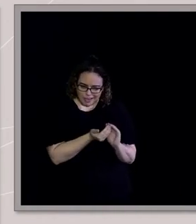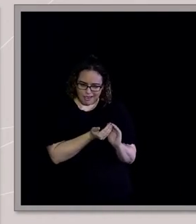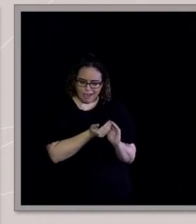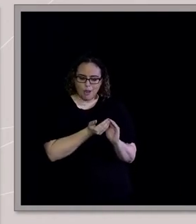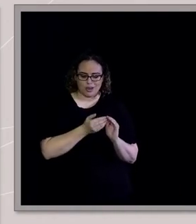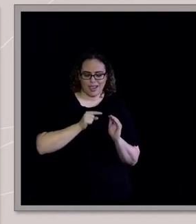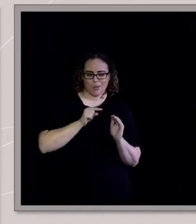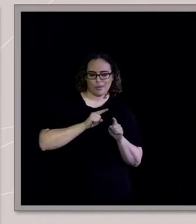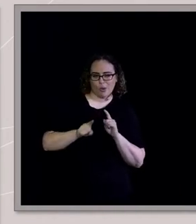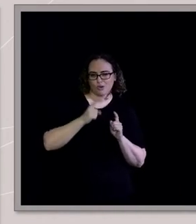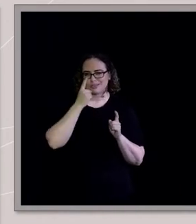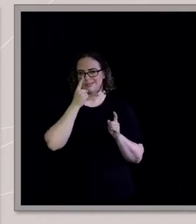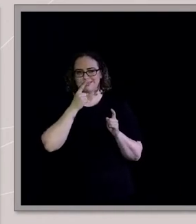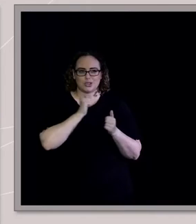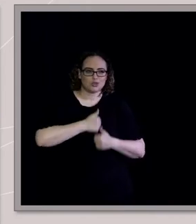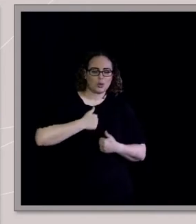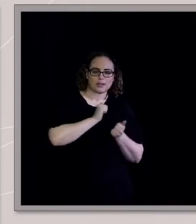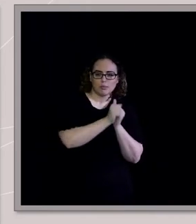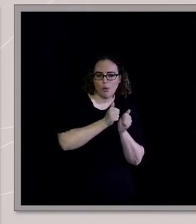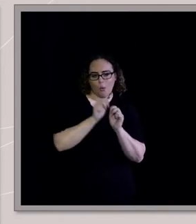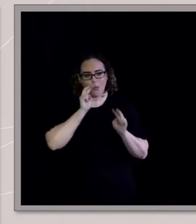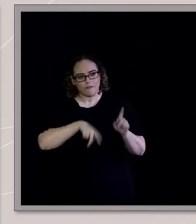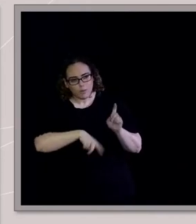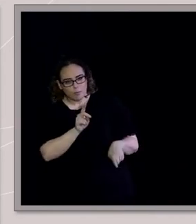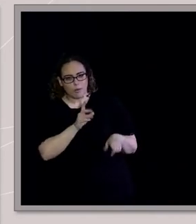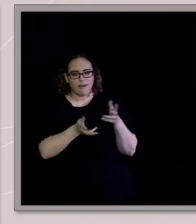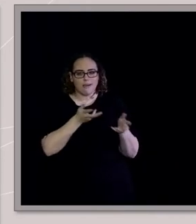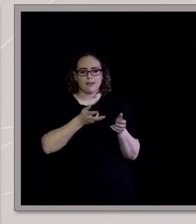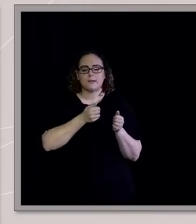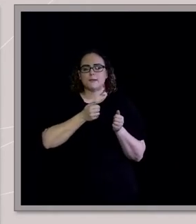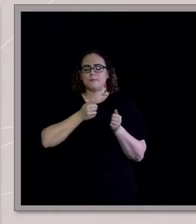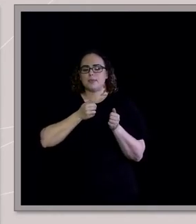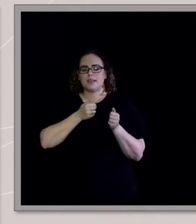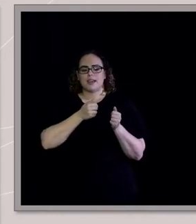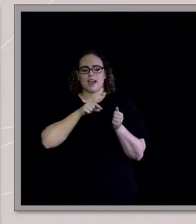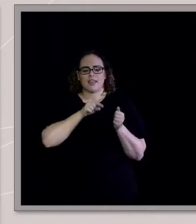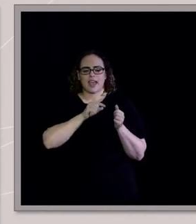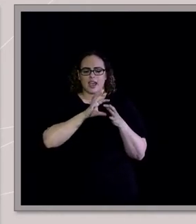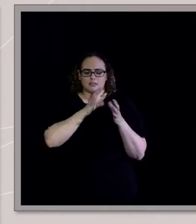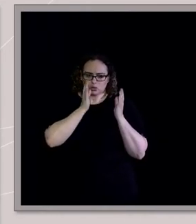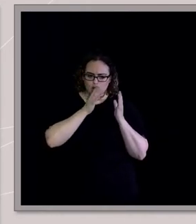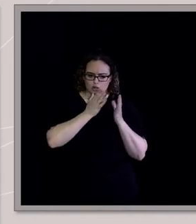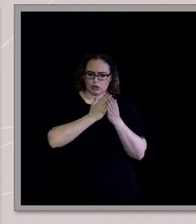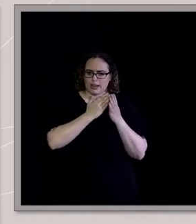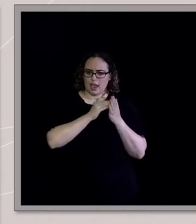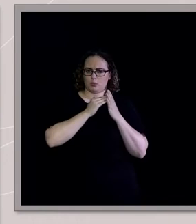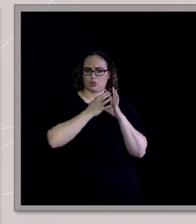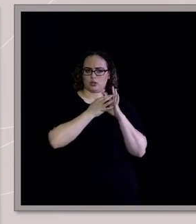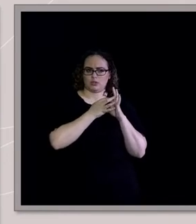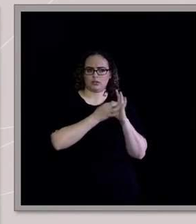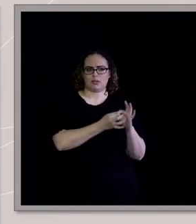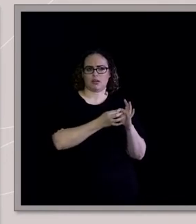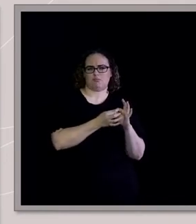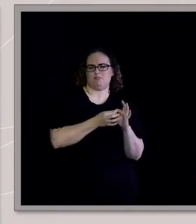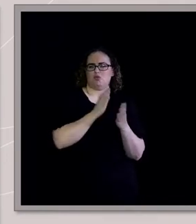watching TV. And the one thing I liked about the church was we were going for something deeper, you know, something that connected us to the purpose of, of living. And